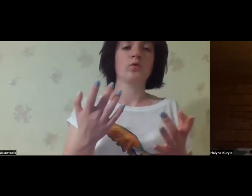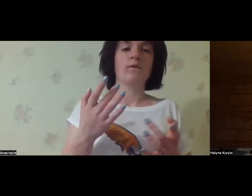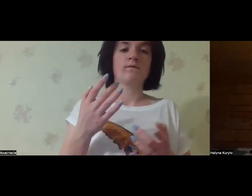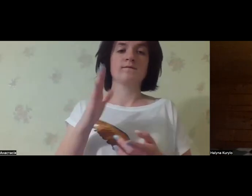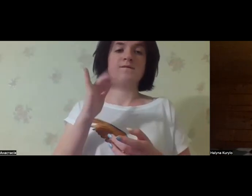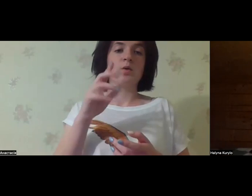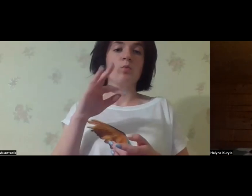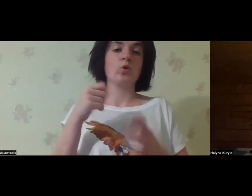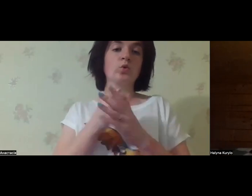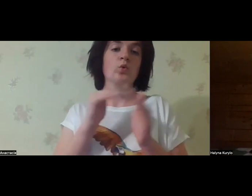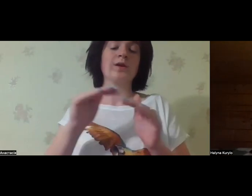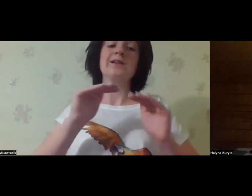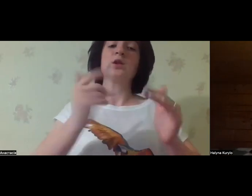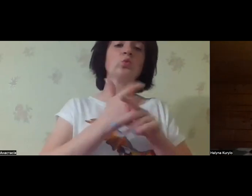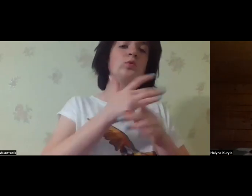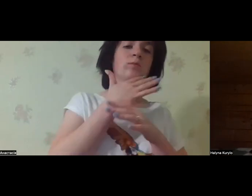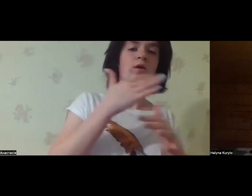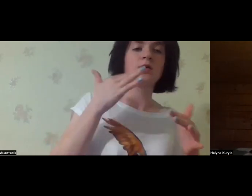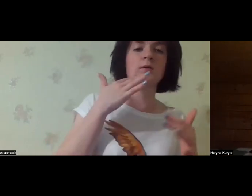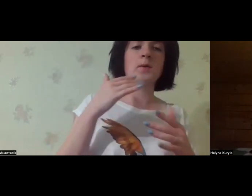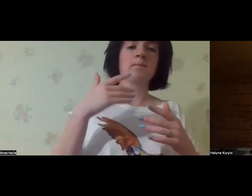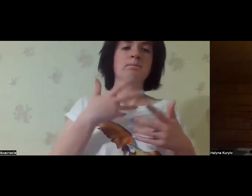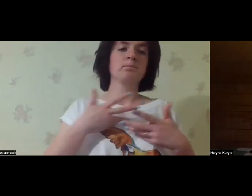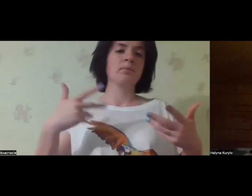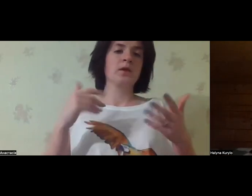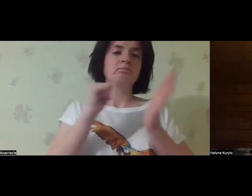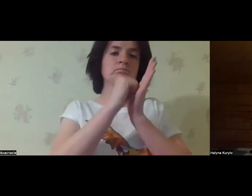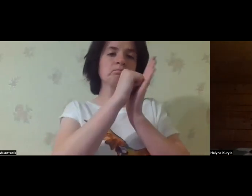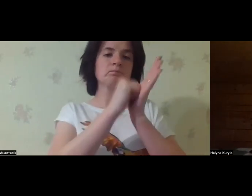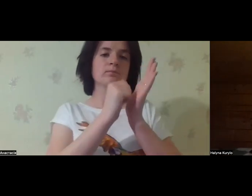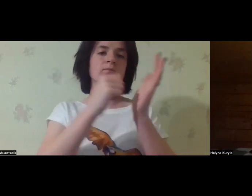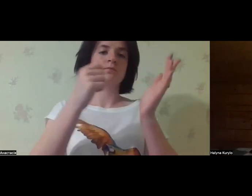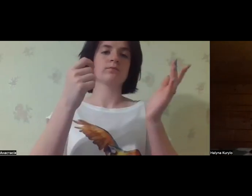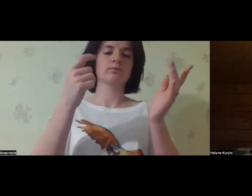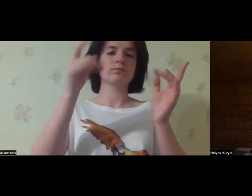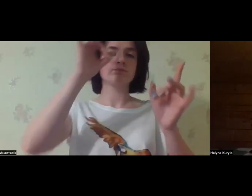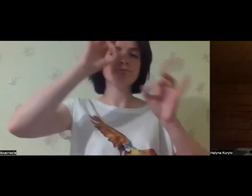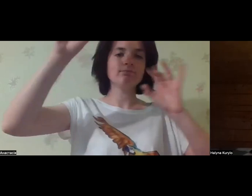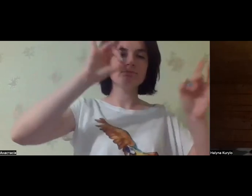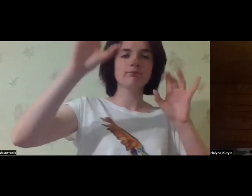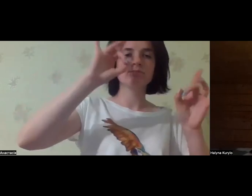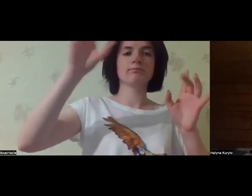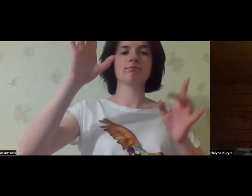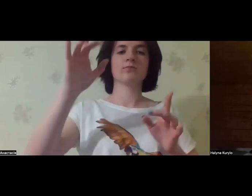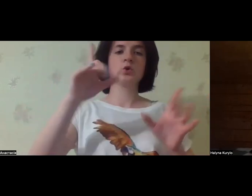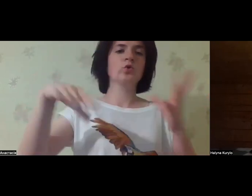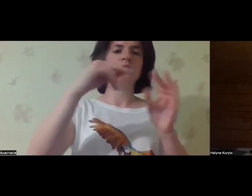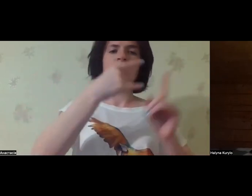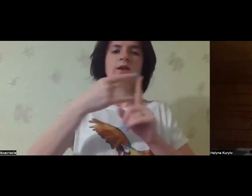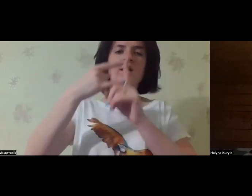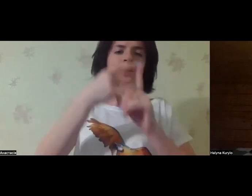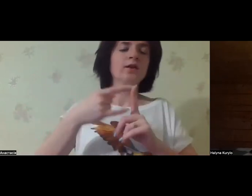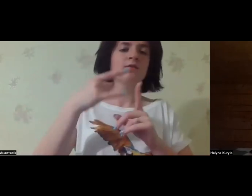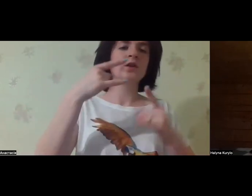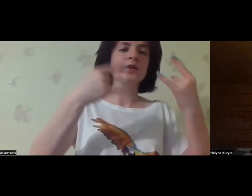you know, high expectations because there are so many children available out there. We are trying to, you know, PR